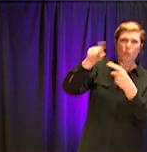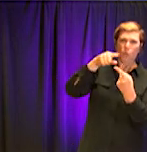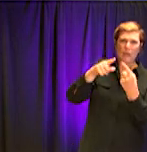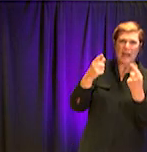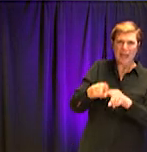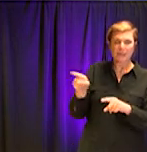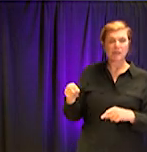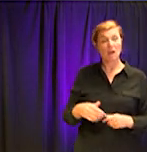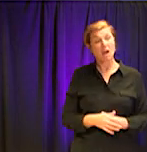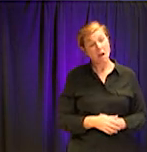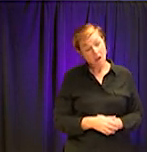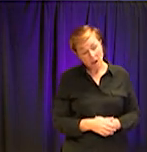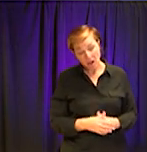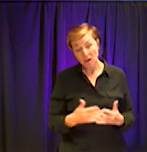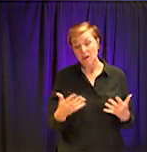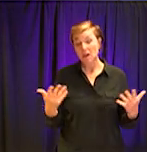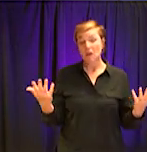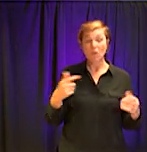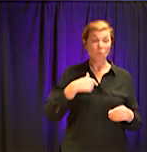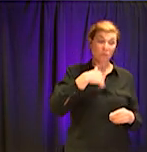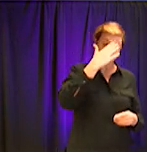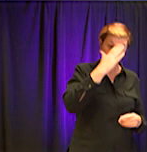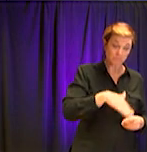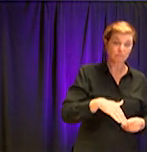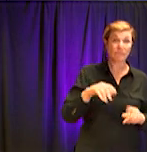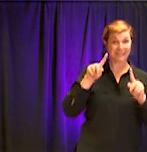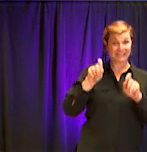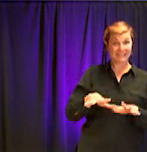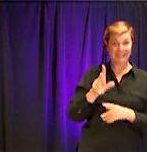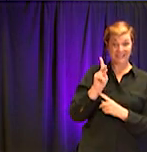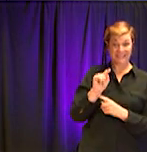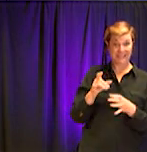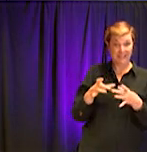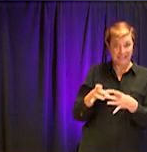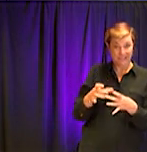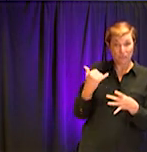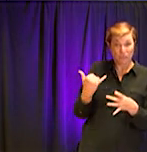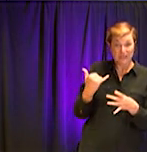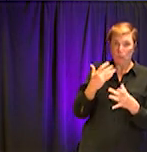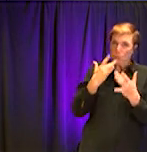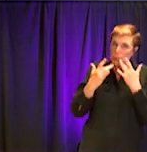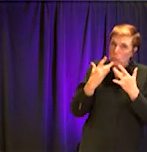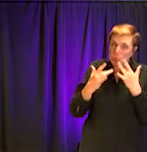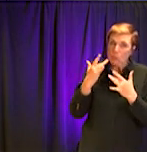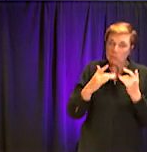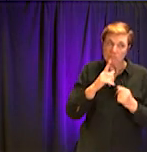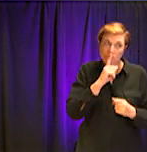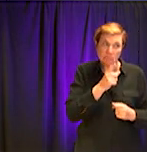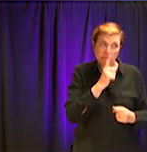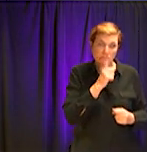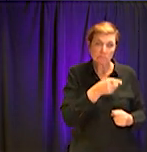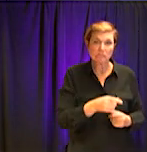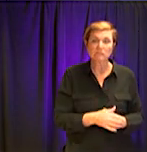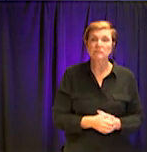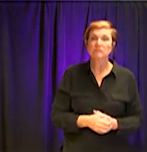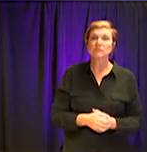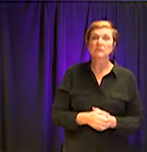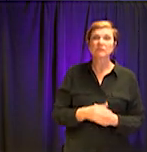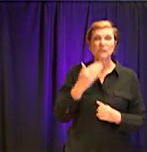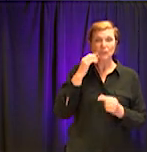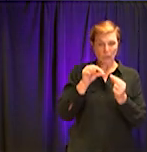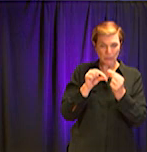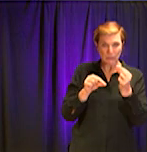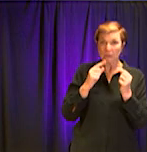that, uh, even supplies to do testing are in, are really in short supply. Um, um, swabs for testing,